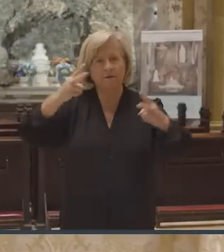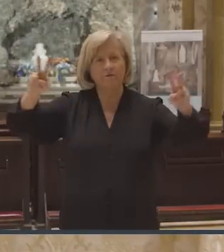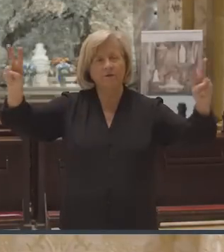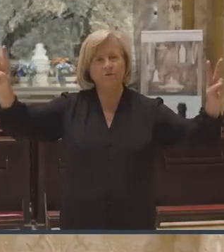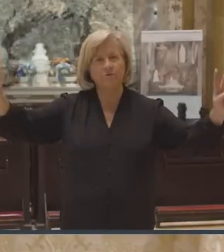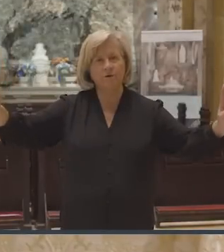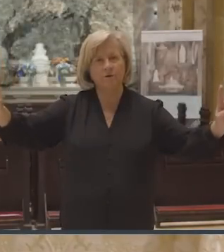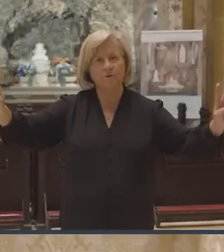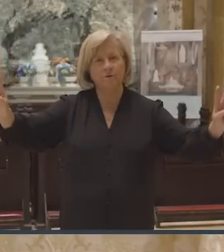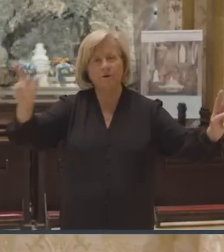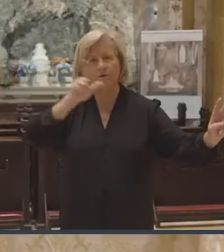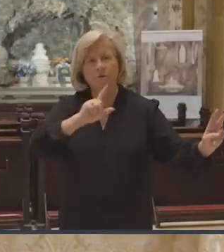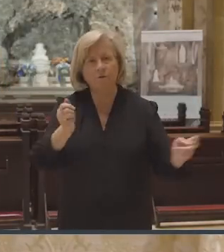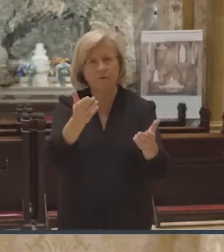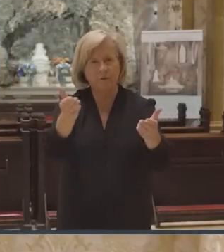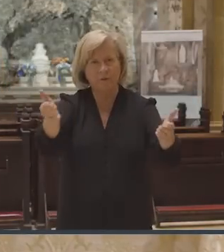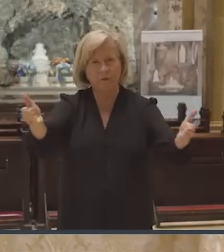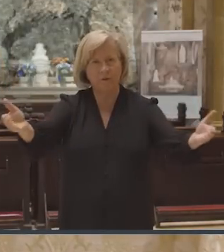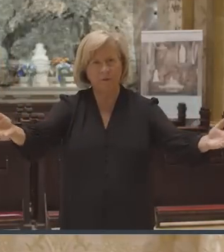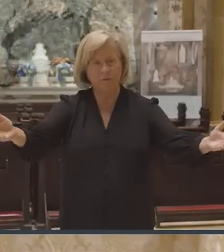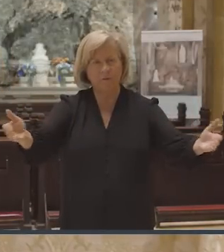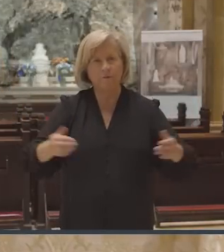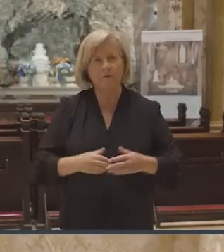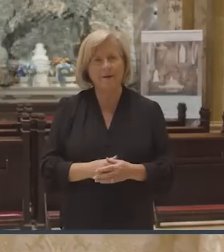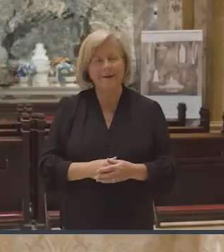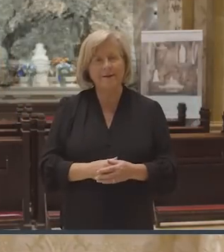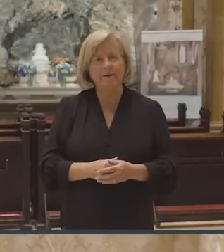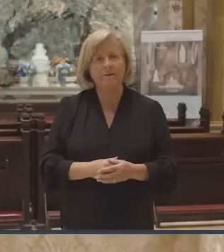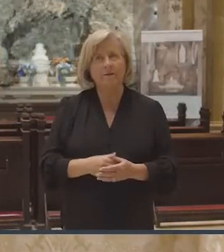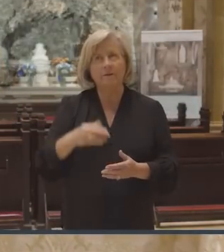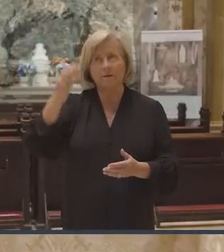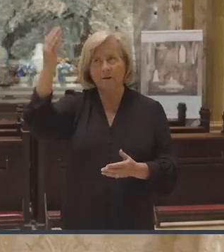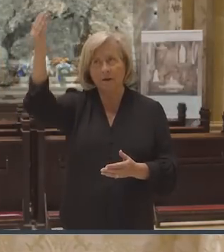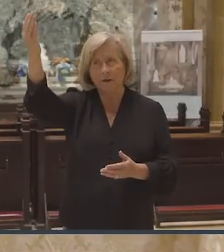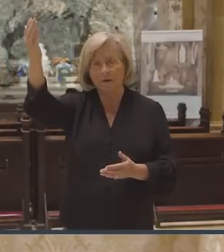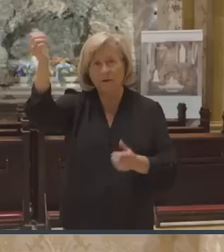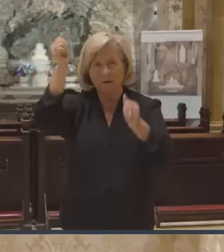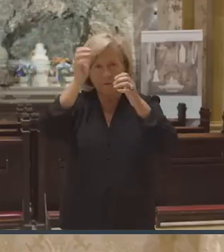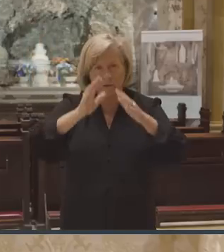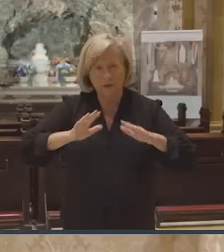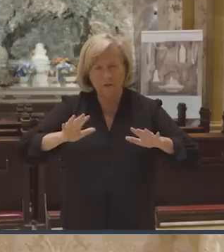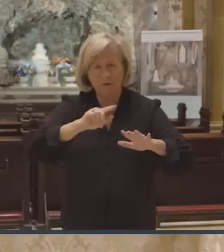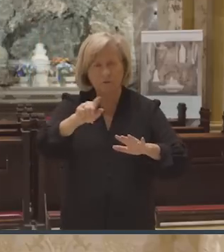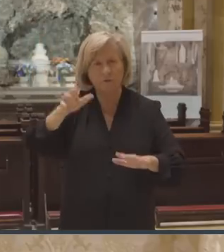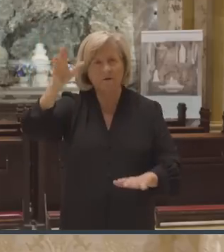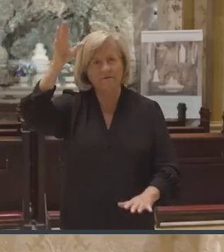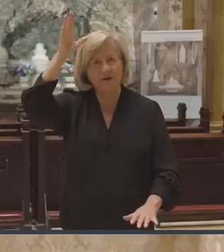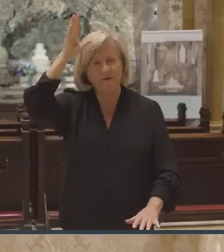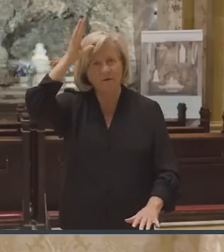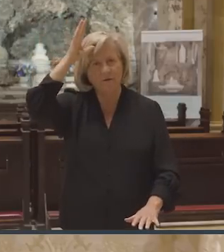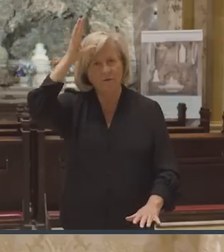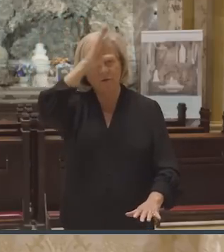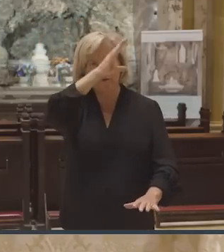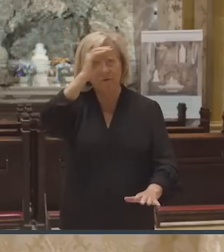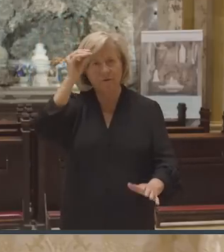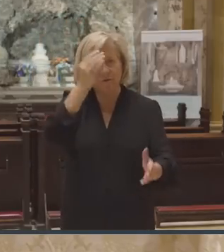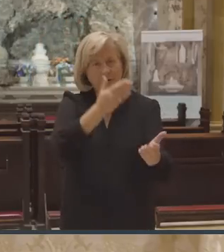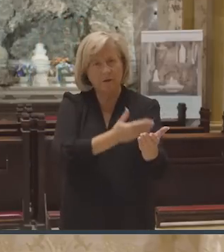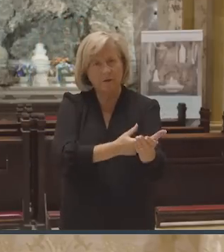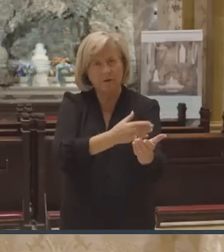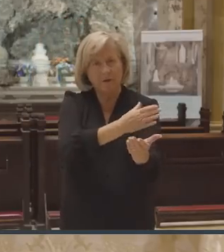pray for us. The Lord be with you. And with your spirit. And may Almighty God bless you, the Father, and to the Son,